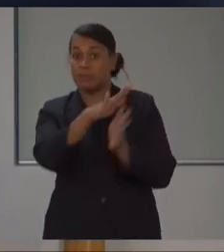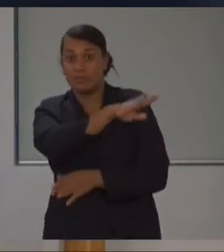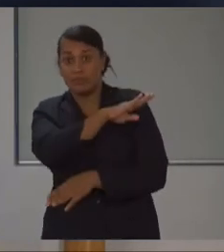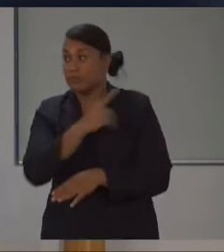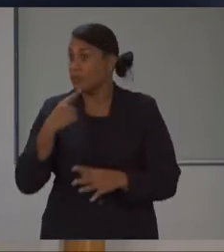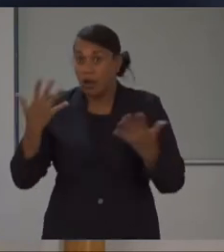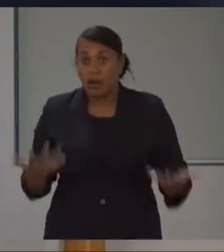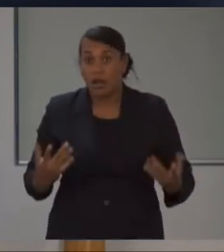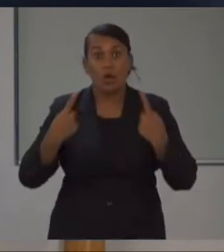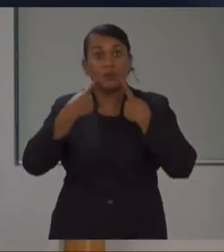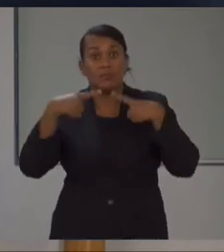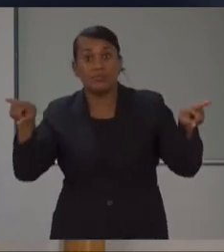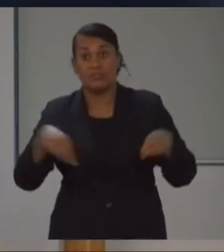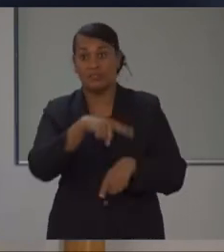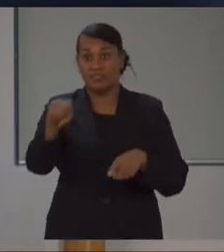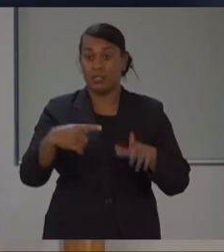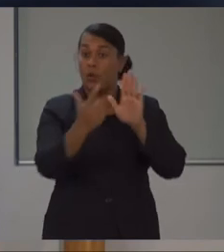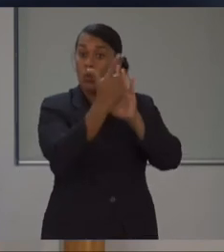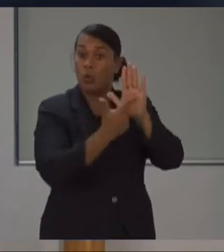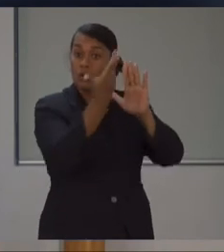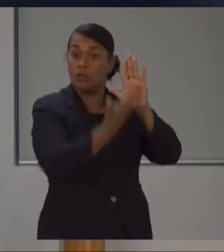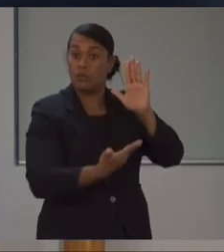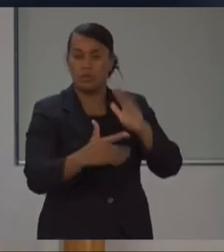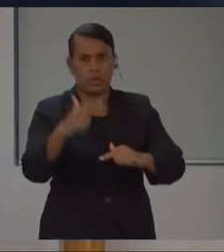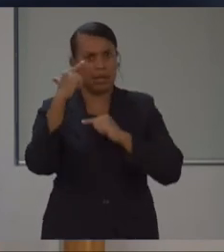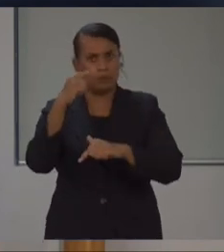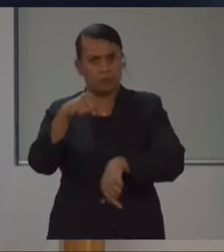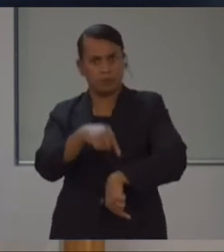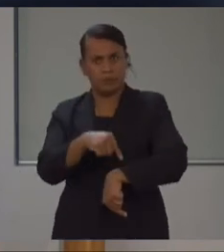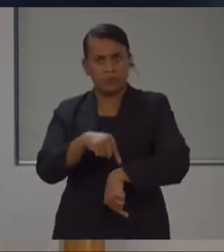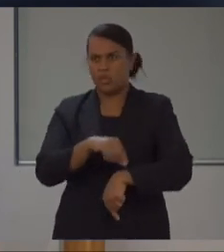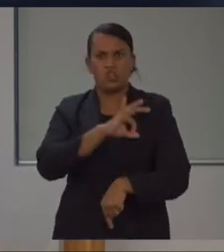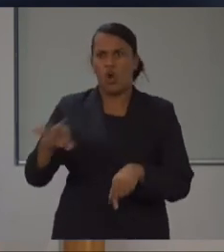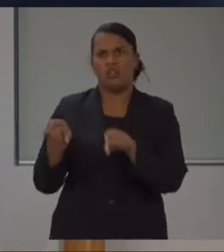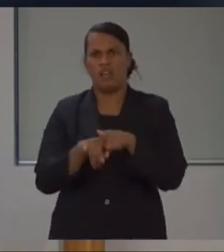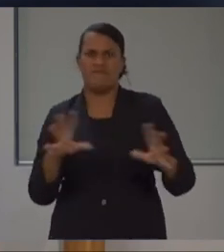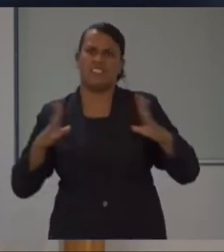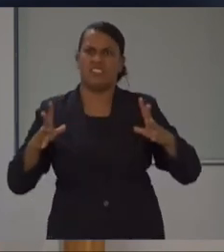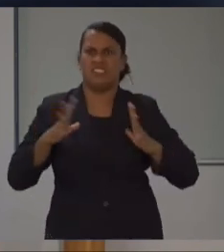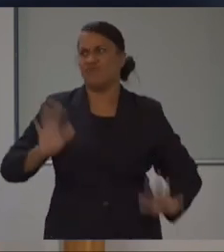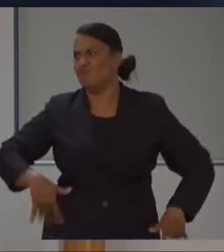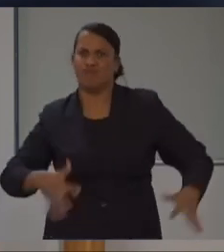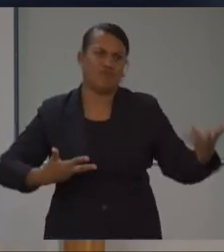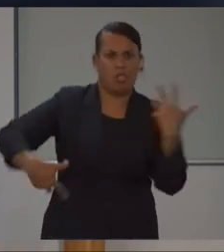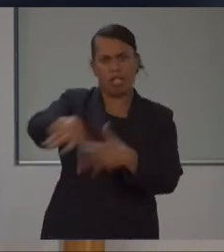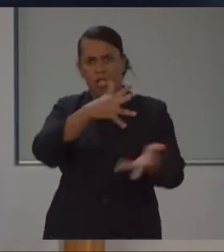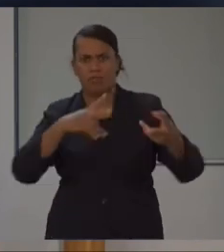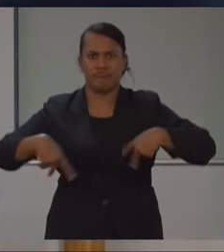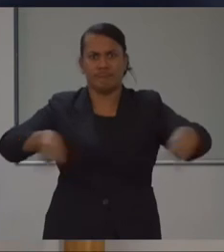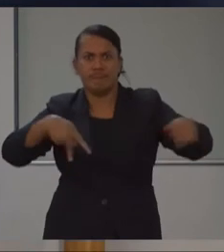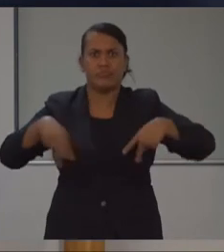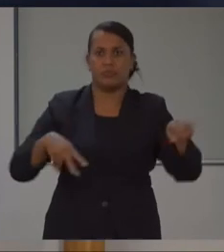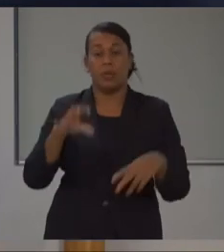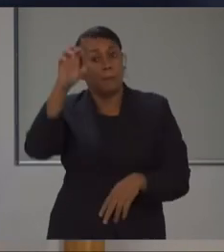restrictions that are not completely freedom, the certain restrictions remain. Remember that curfew